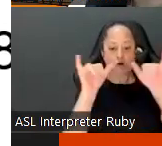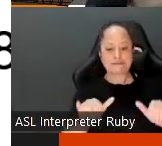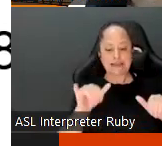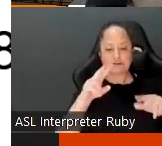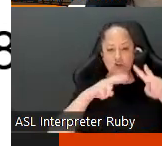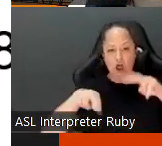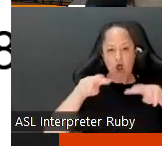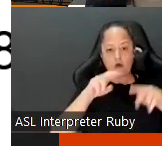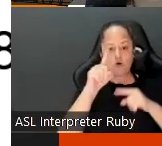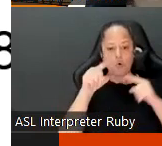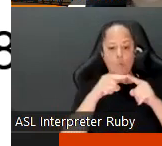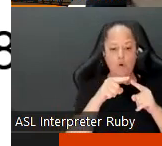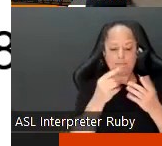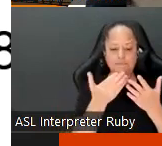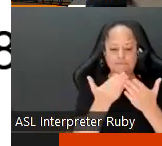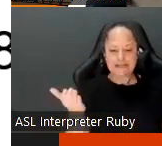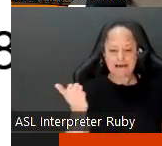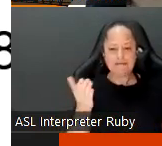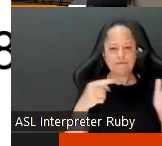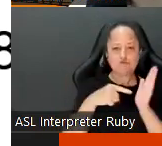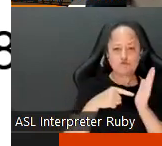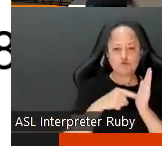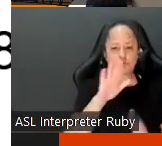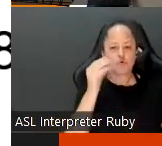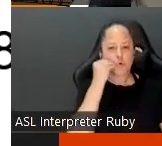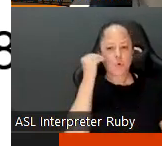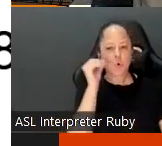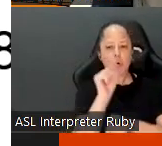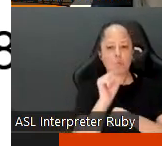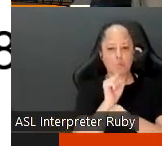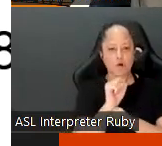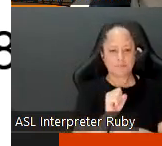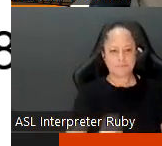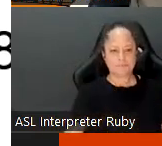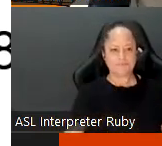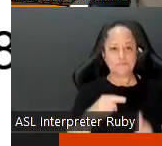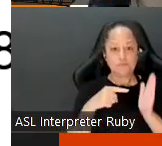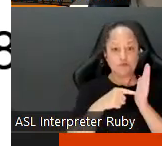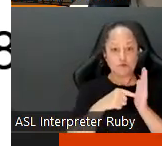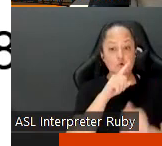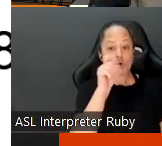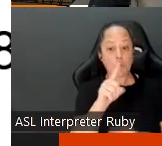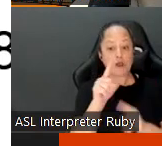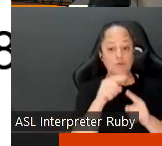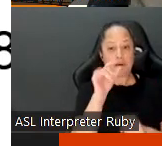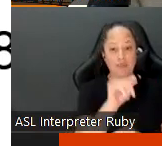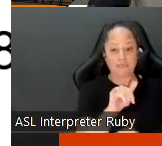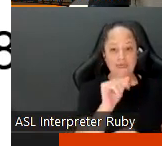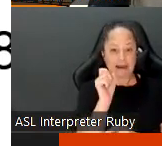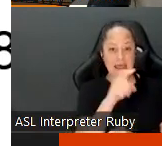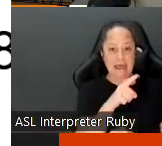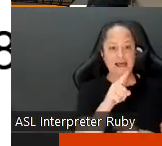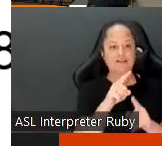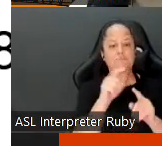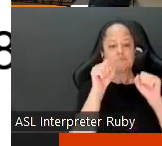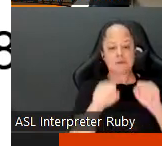observations when all your stuff is due all the all your homework what do we set us do so if you have questions about that you can of course ask us but you can